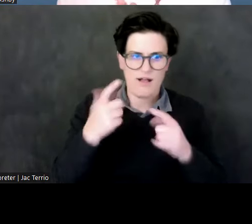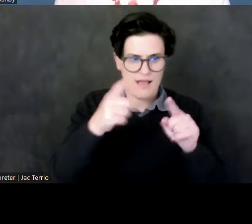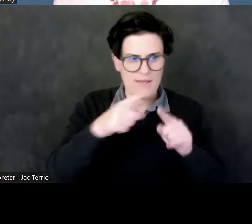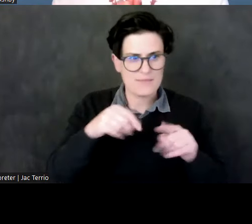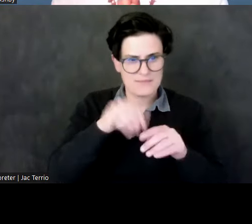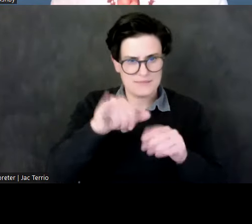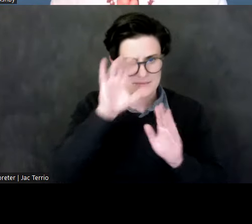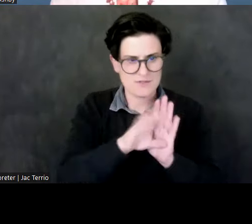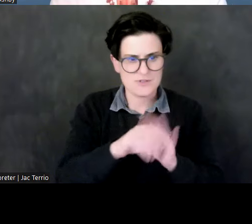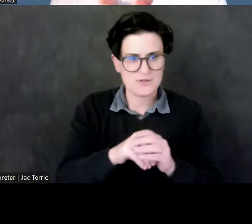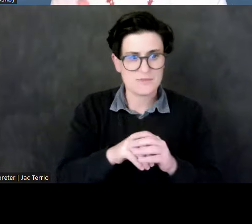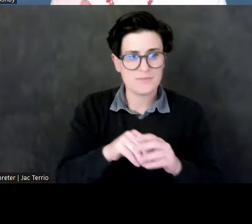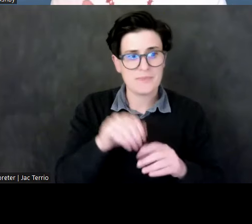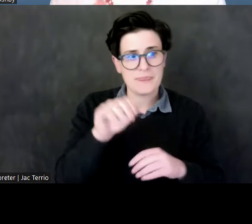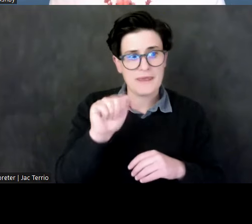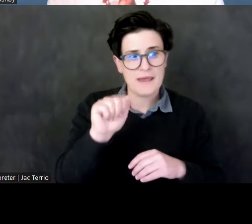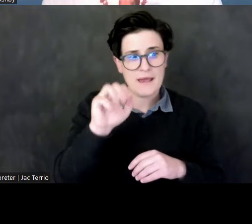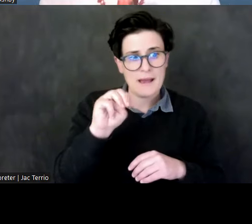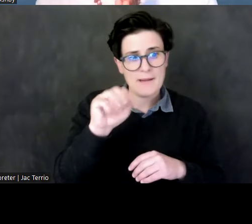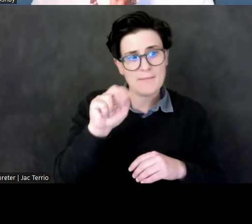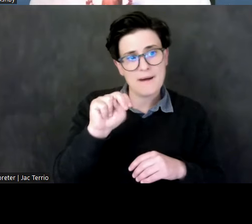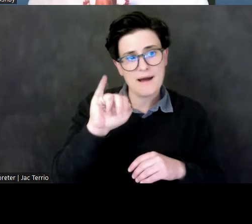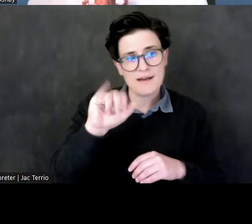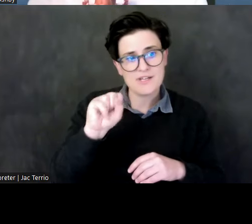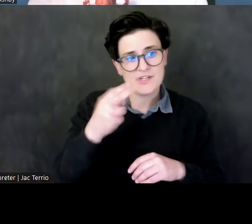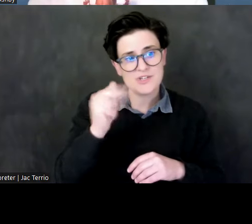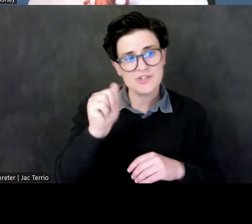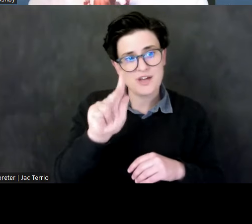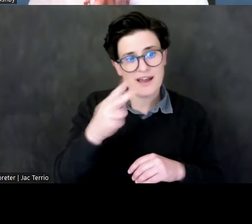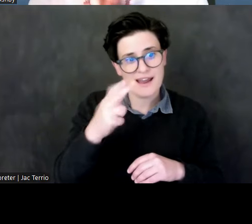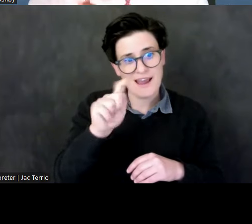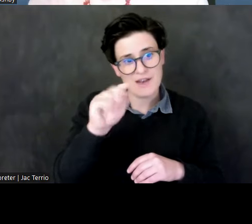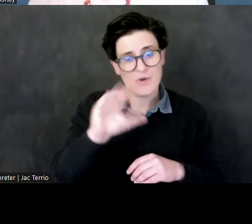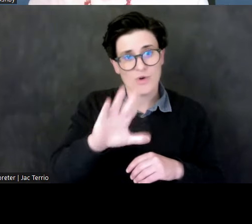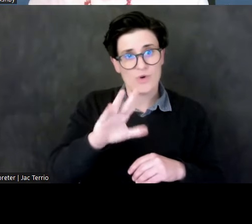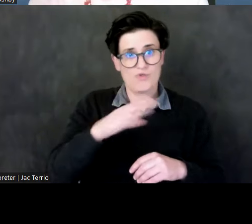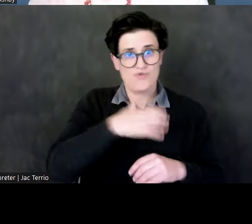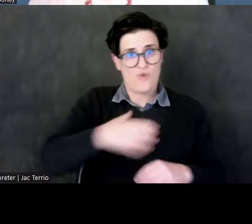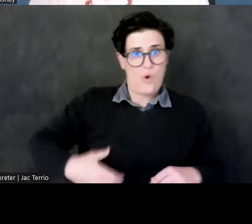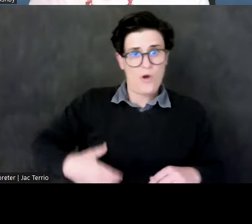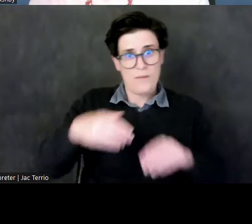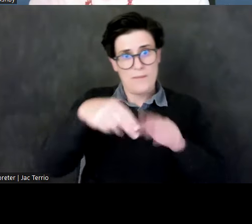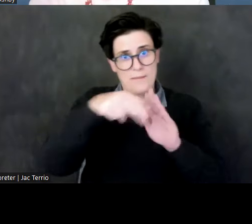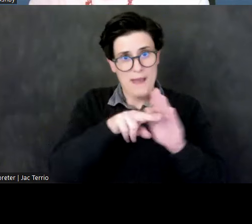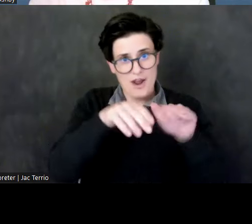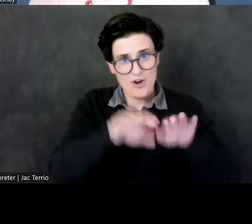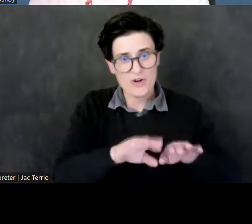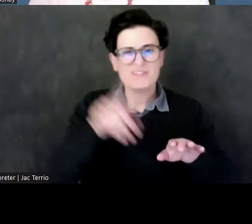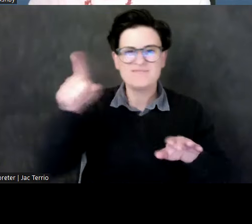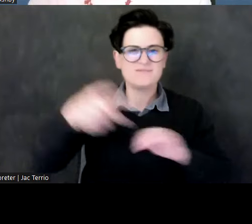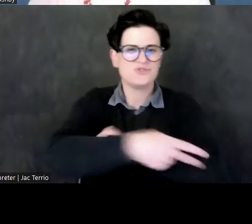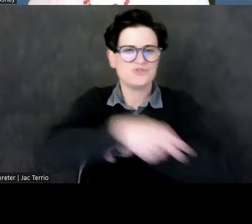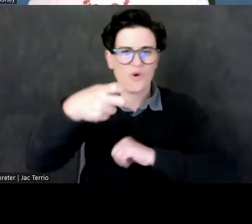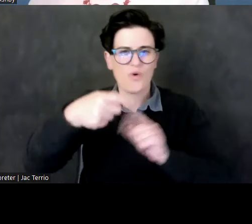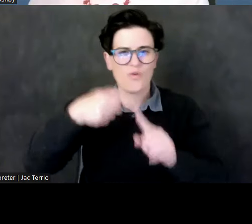Shaketo's royal burial at Meroe was looted by an Italian adventurer